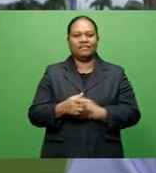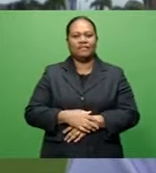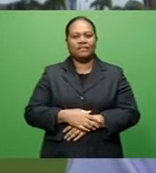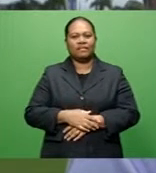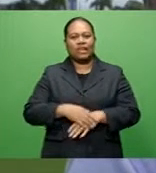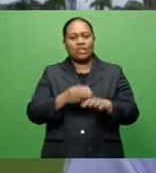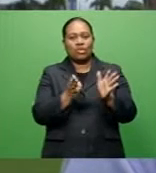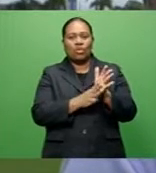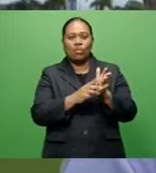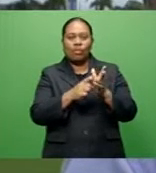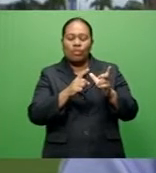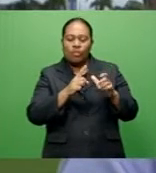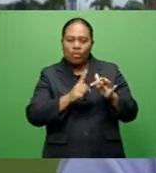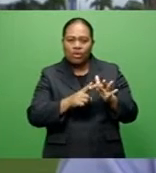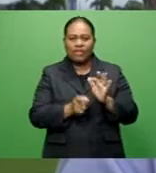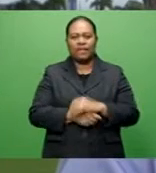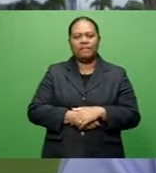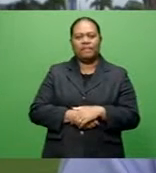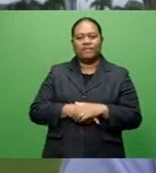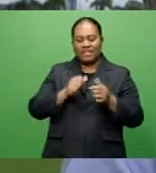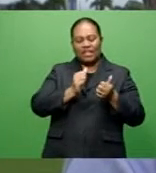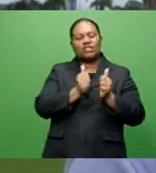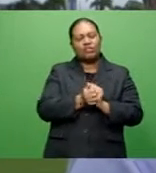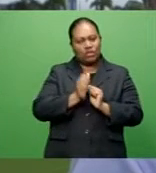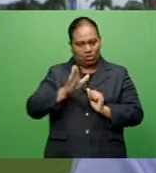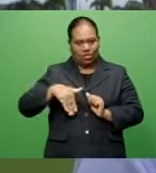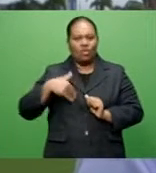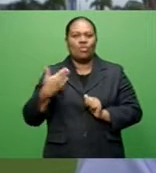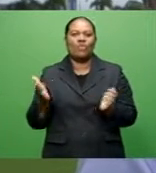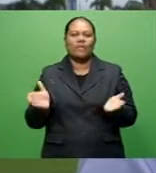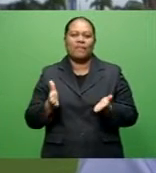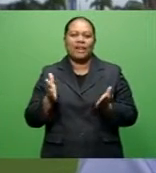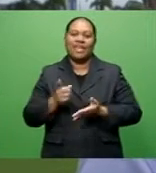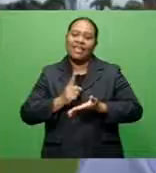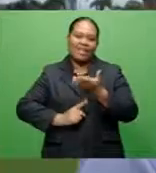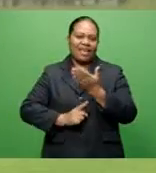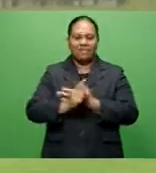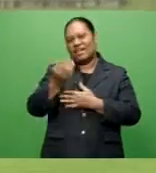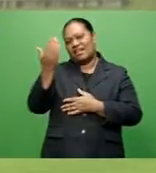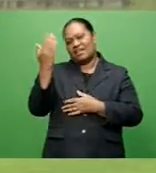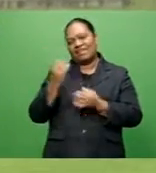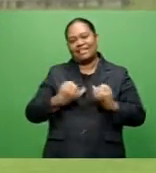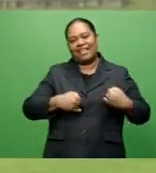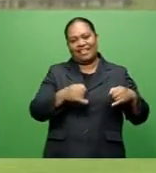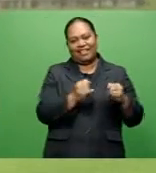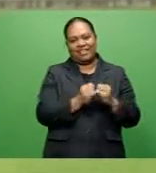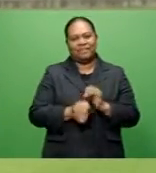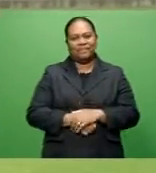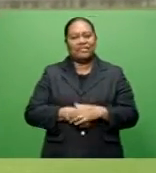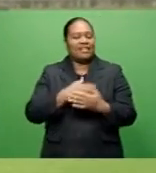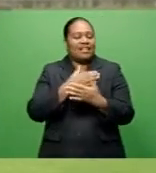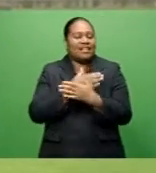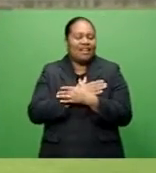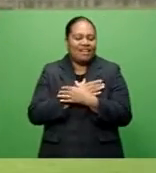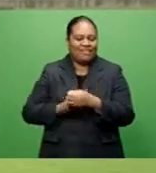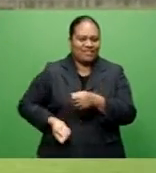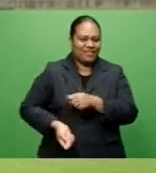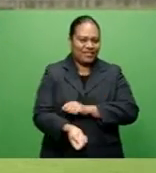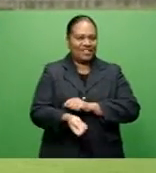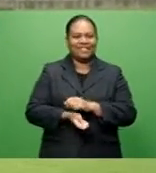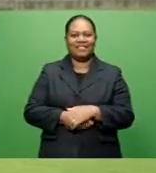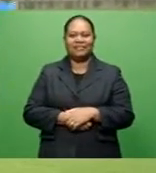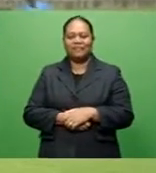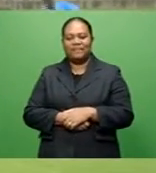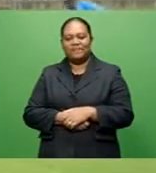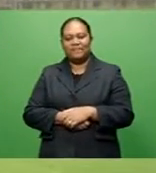Mwode, this is the sport they normally play back in Mwode. It's cricket. And they love their cricket. They came in